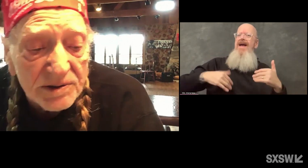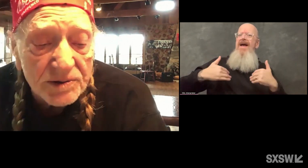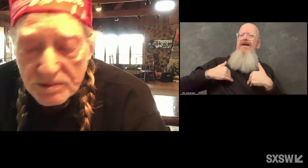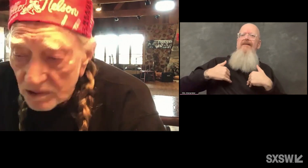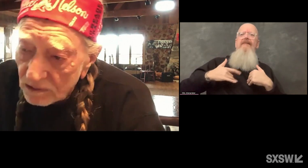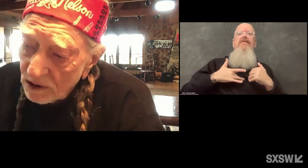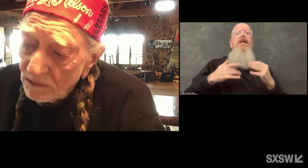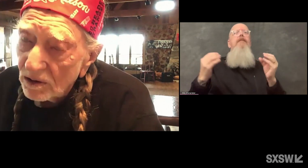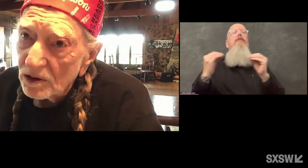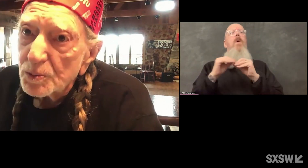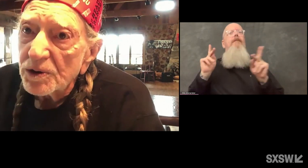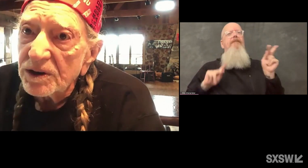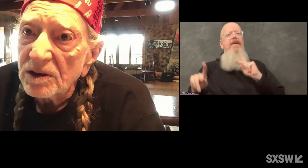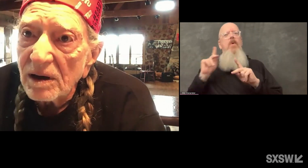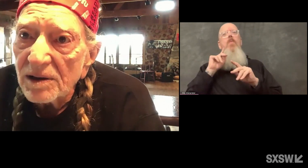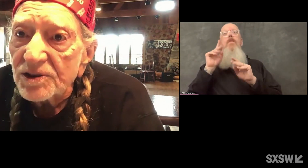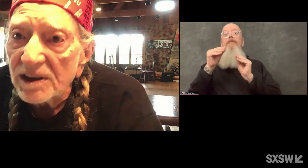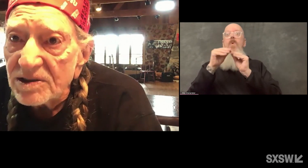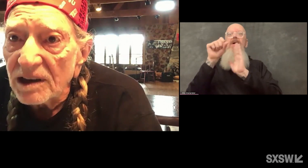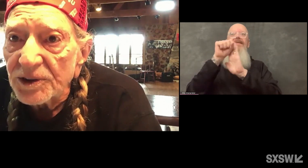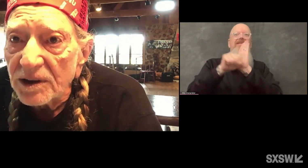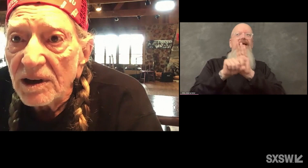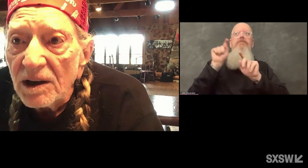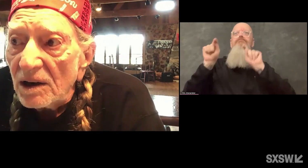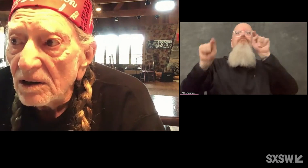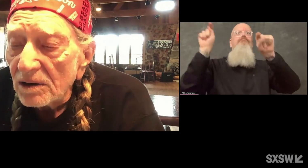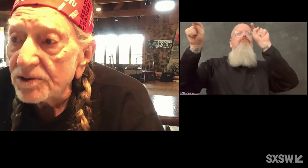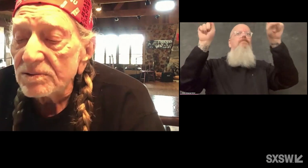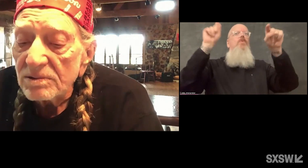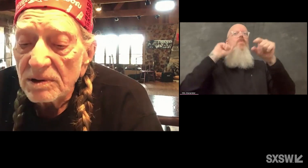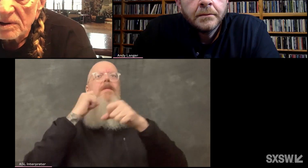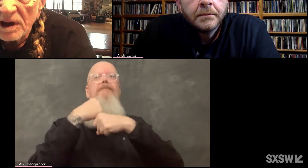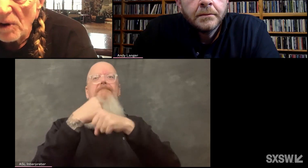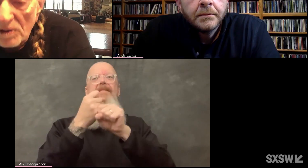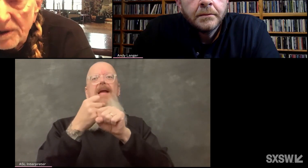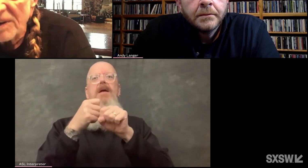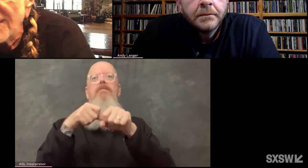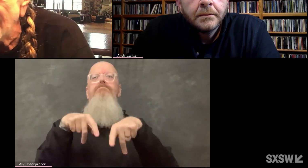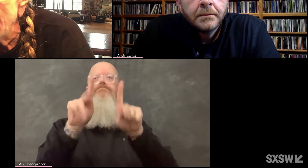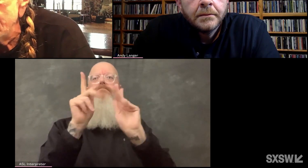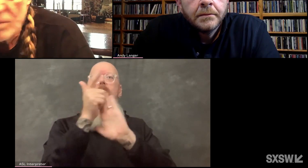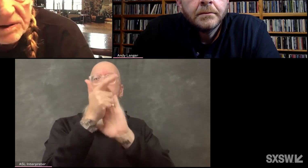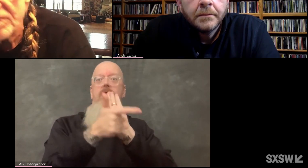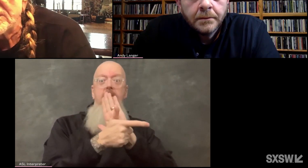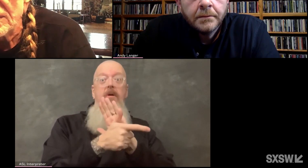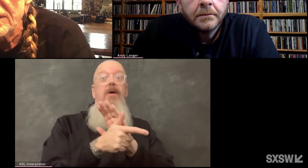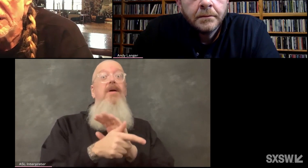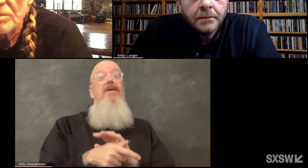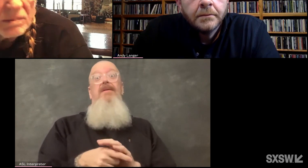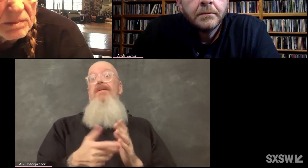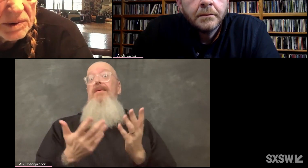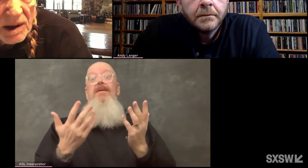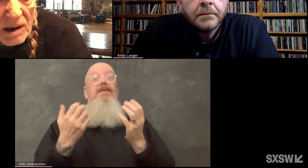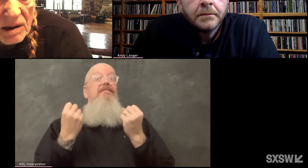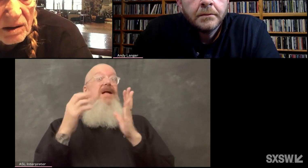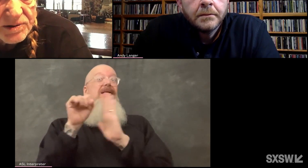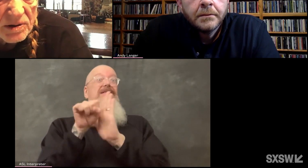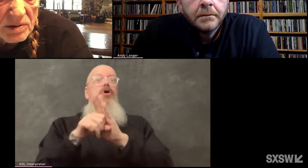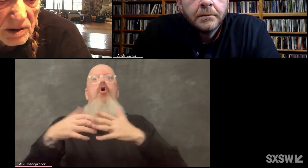And I think it's come across pretty good. A lot of states out there have already legalized it medicinally and